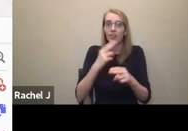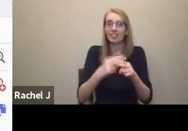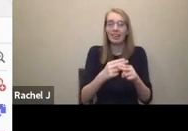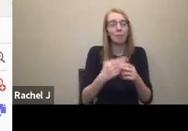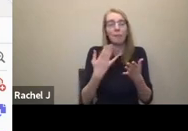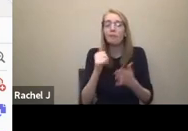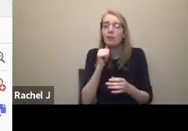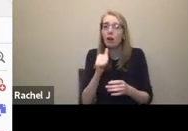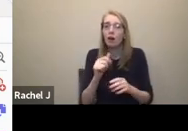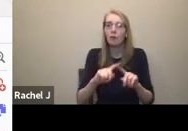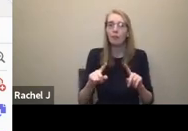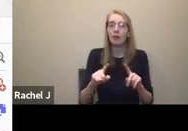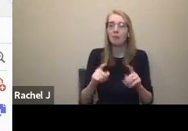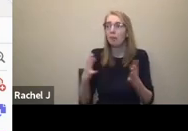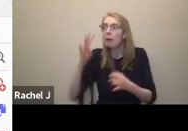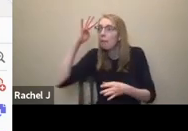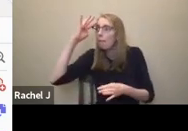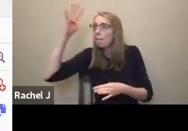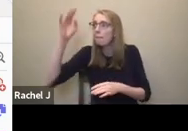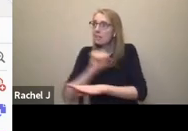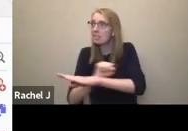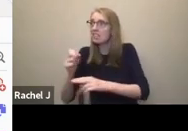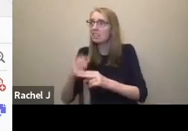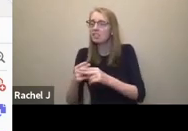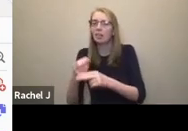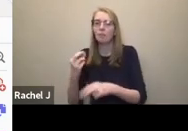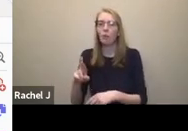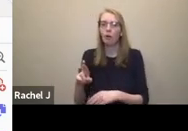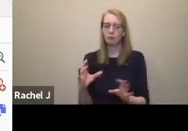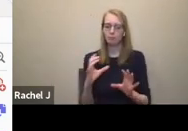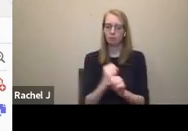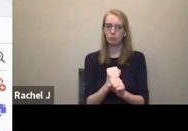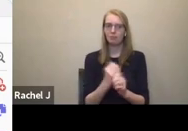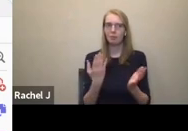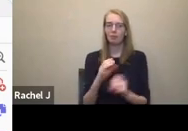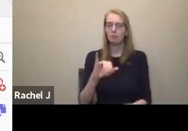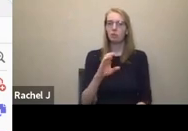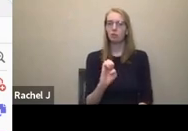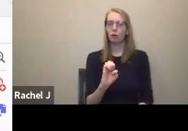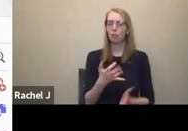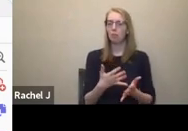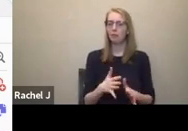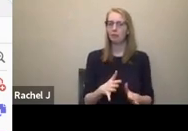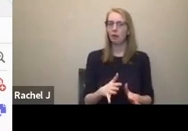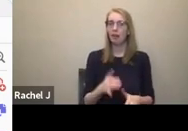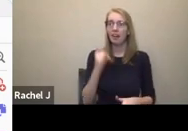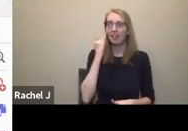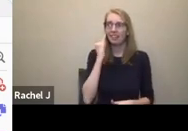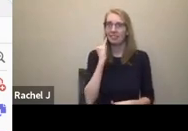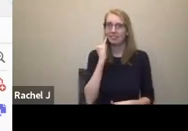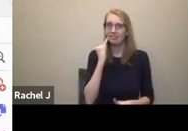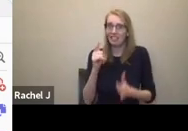them to make up a stage name. Lots of us do it. We all have stage names. So if you can't use a person's legal name for reasons of trustee,